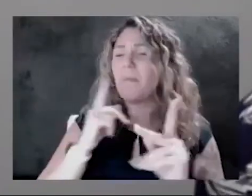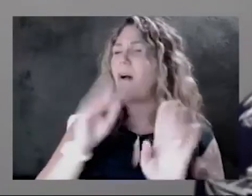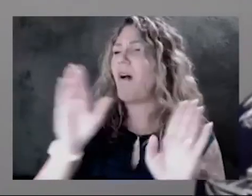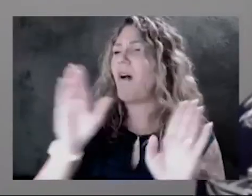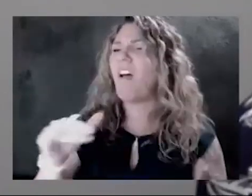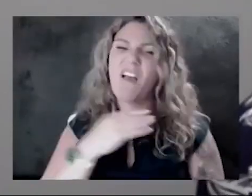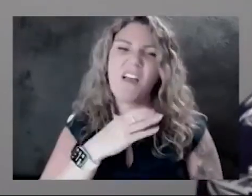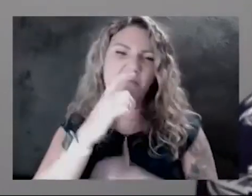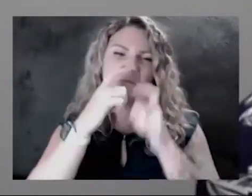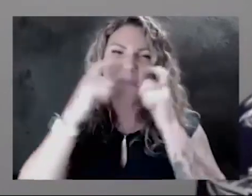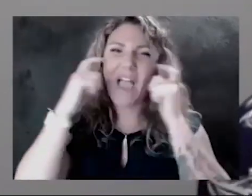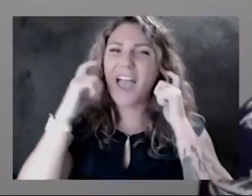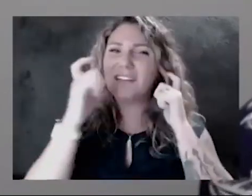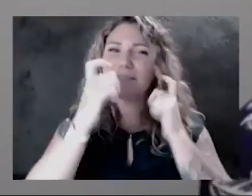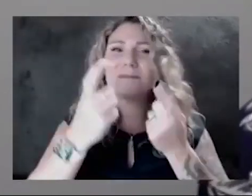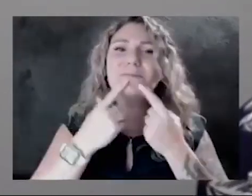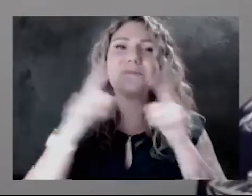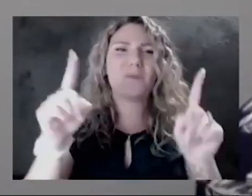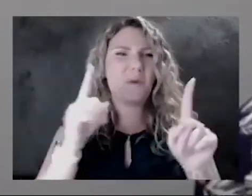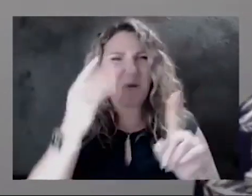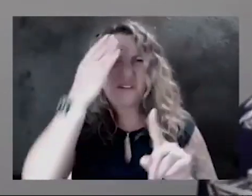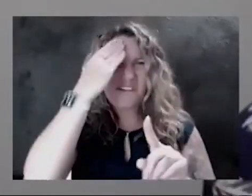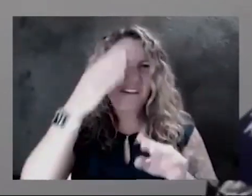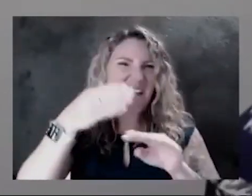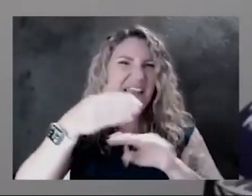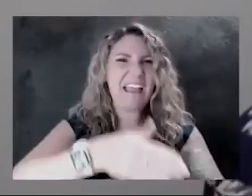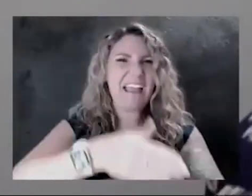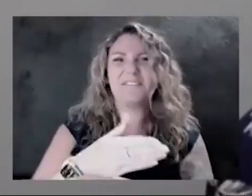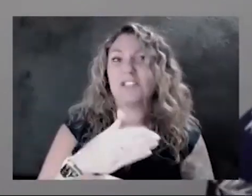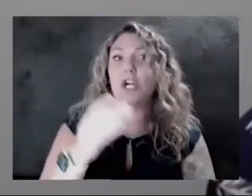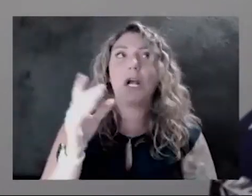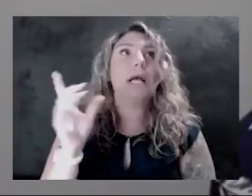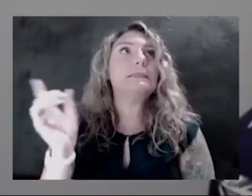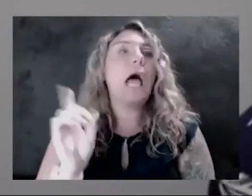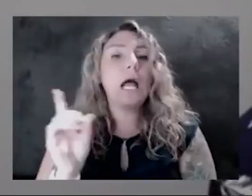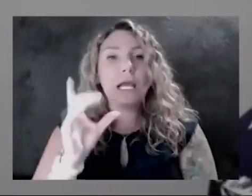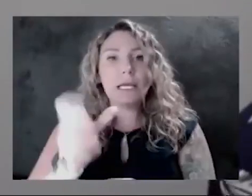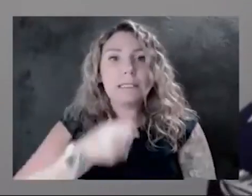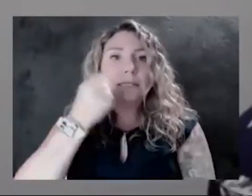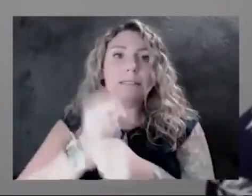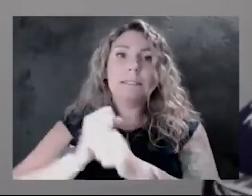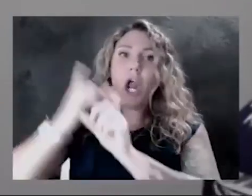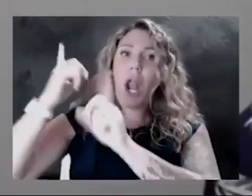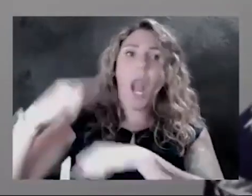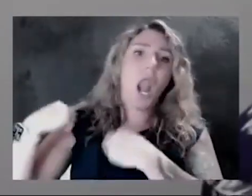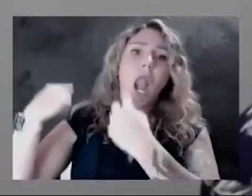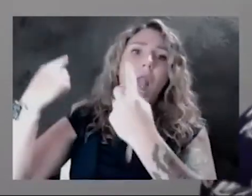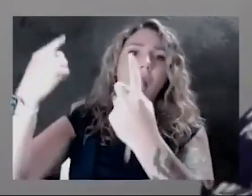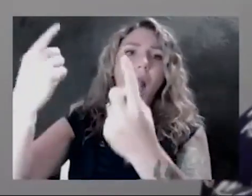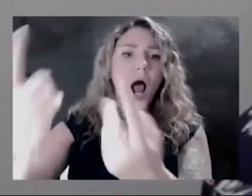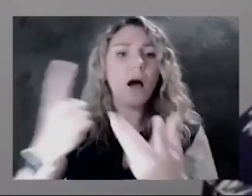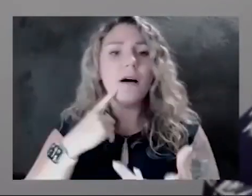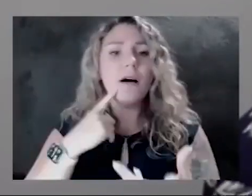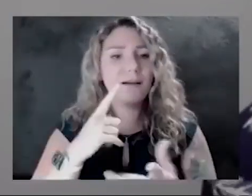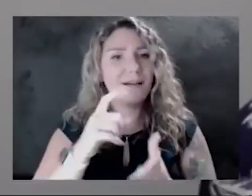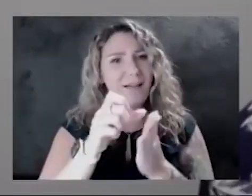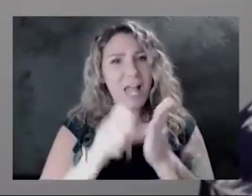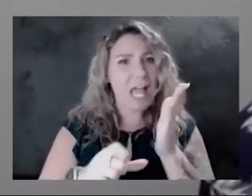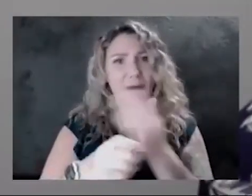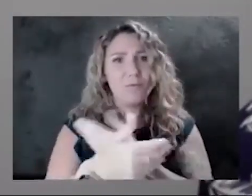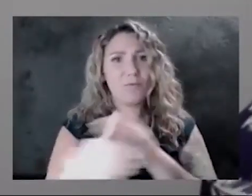which we know after decades and decades and decades of physicians wearing them in operating rooms and various countries using them